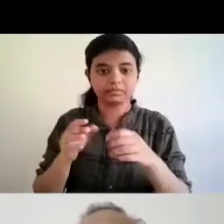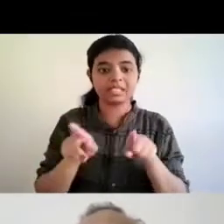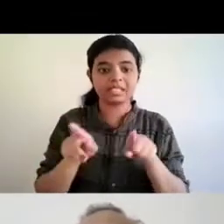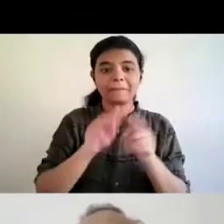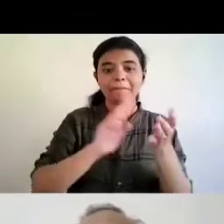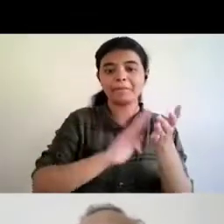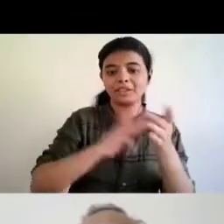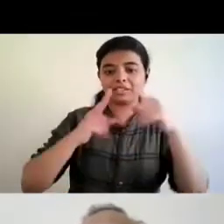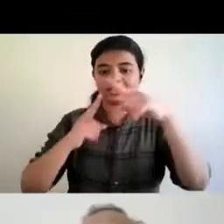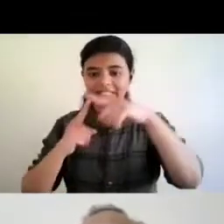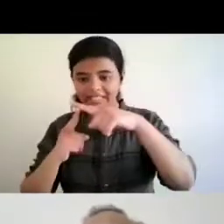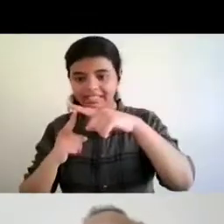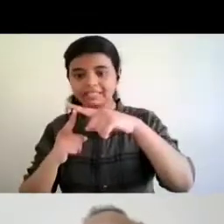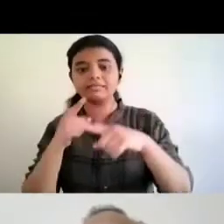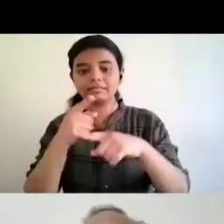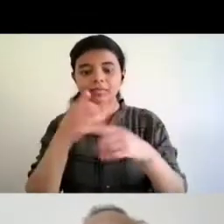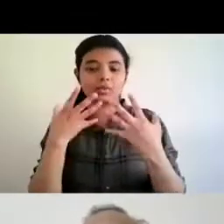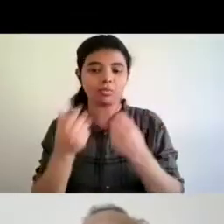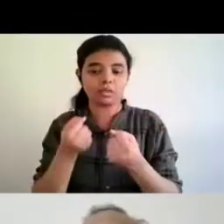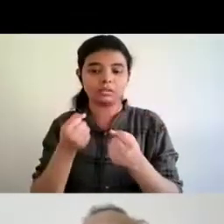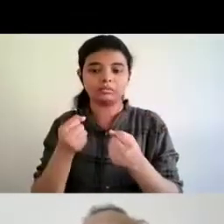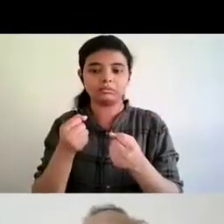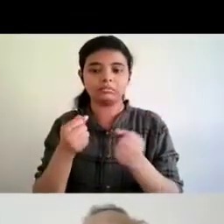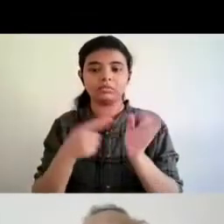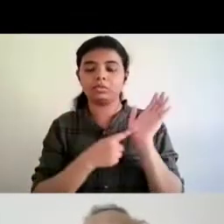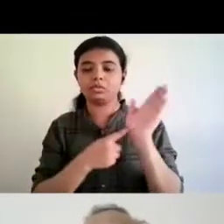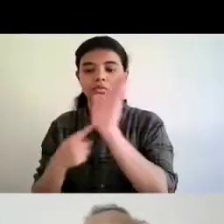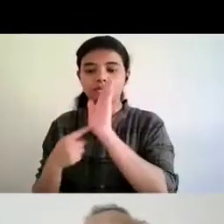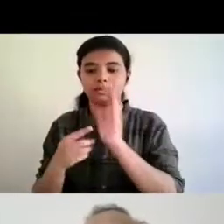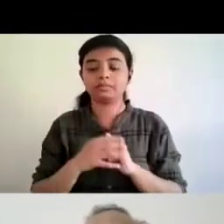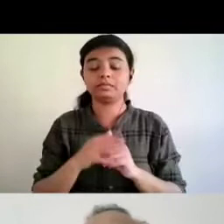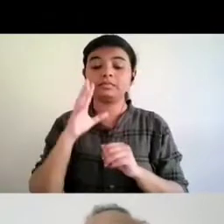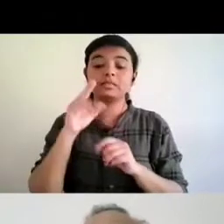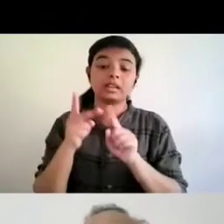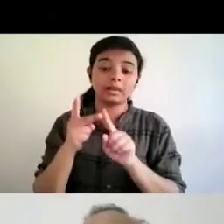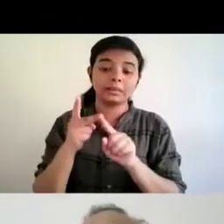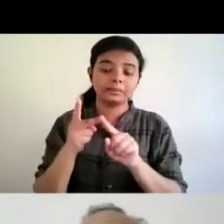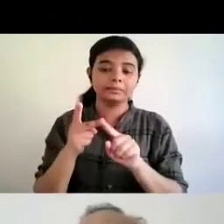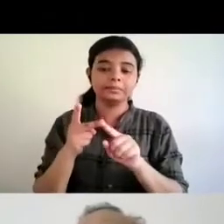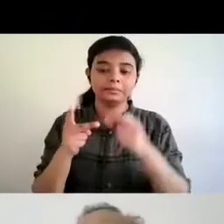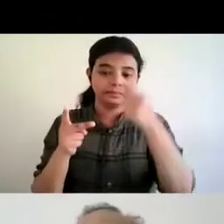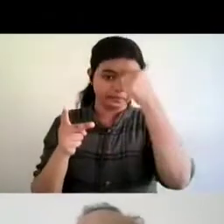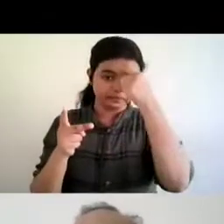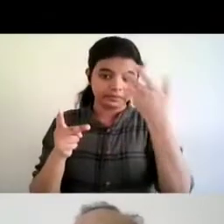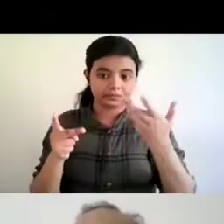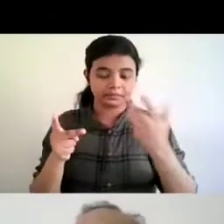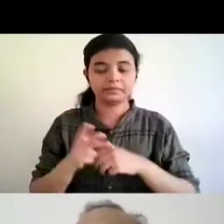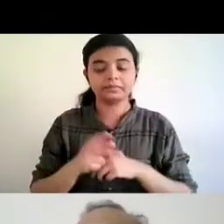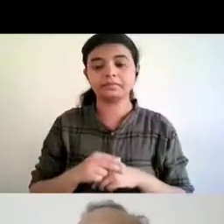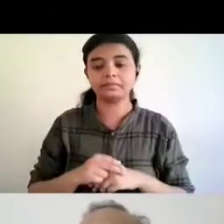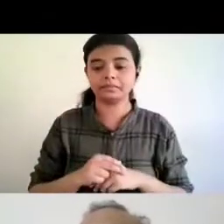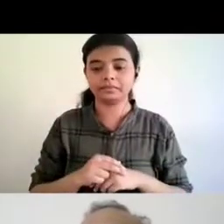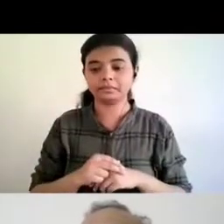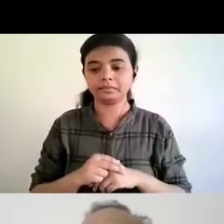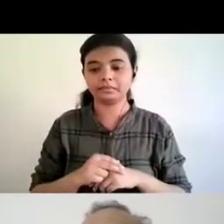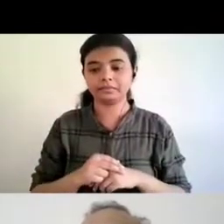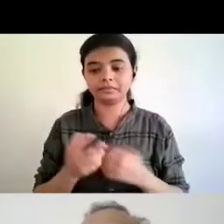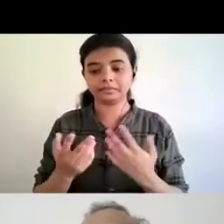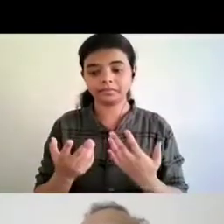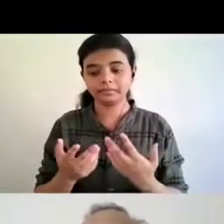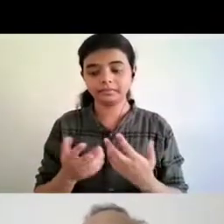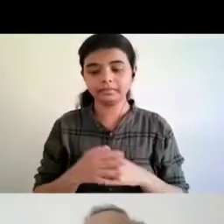and the second um key problem was that uh uh